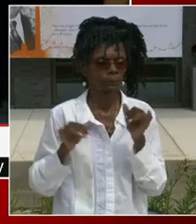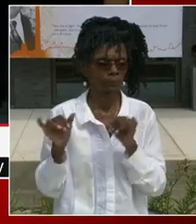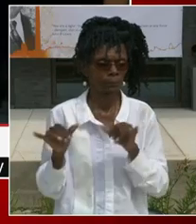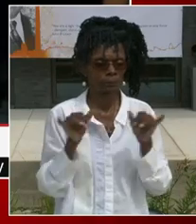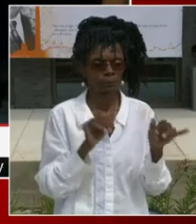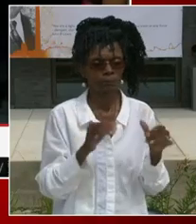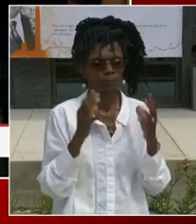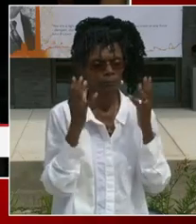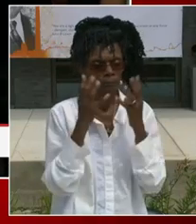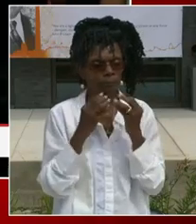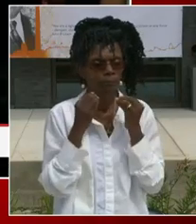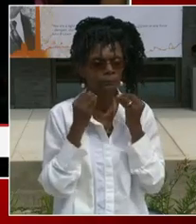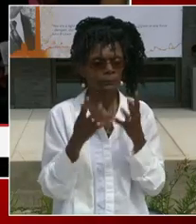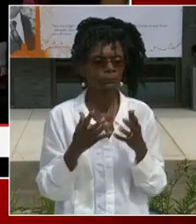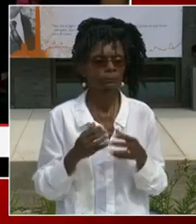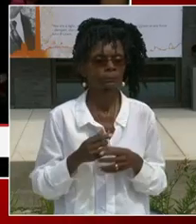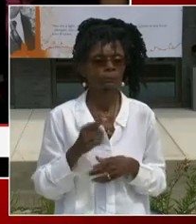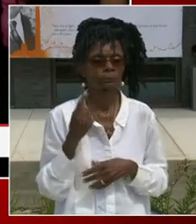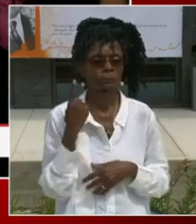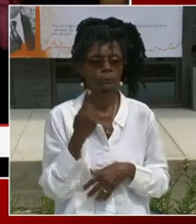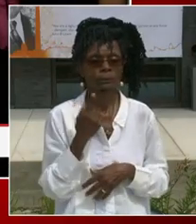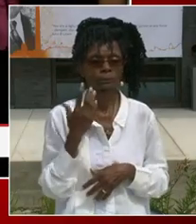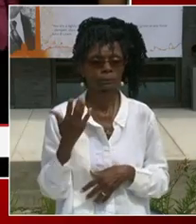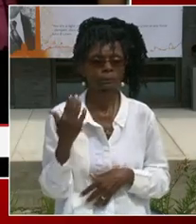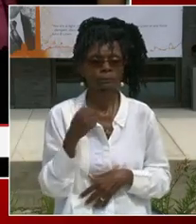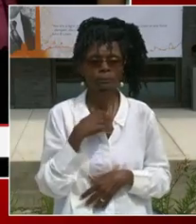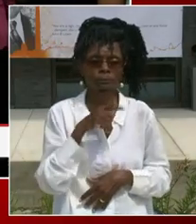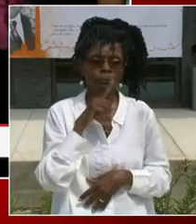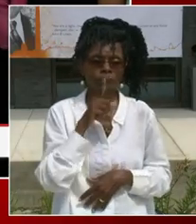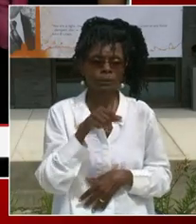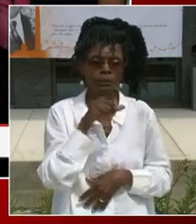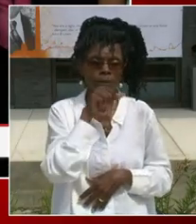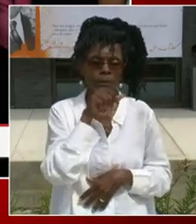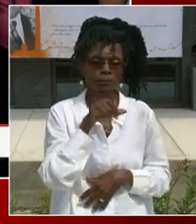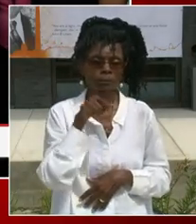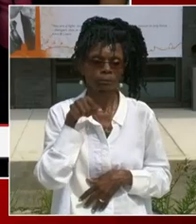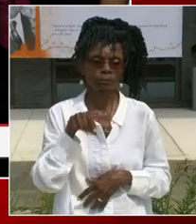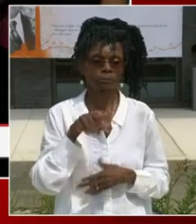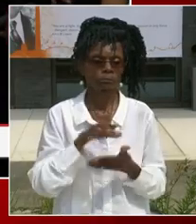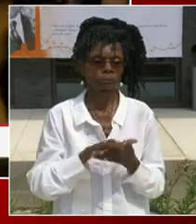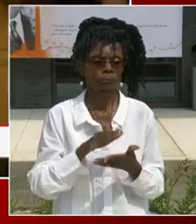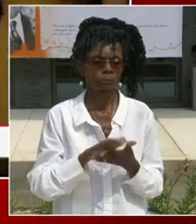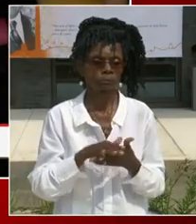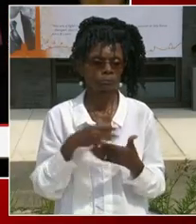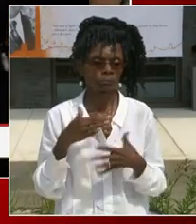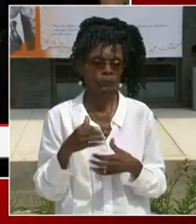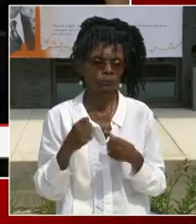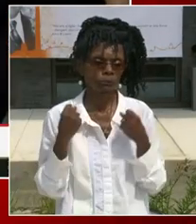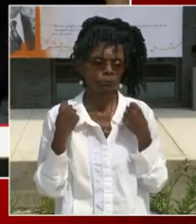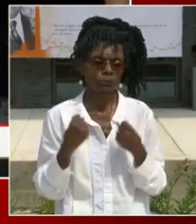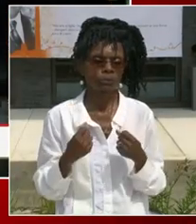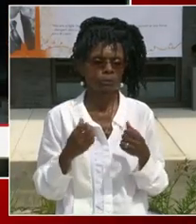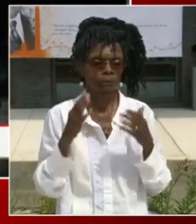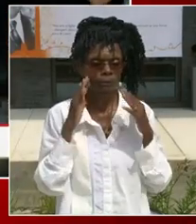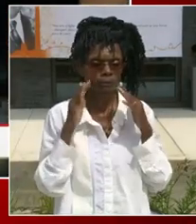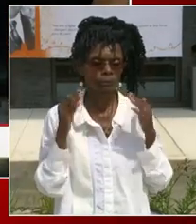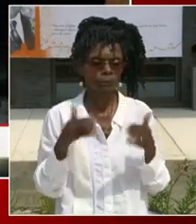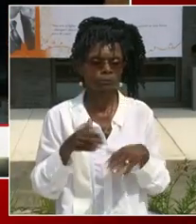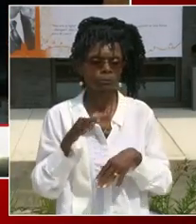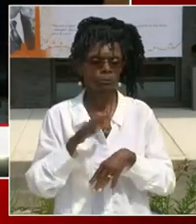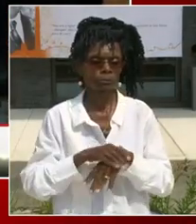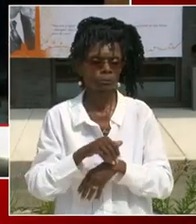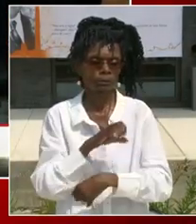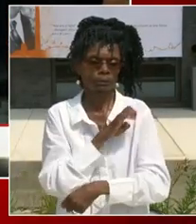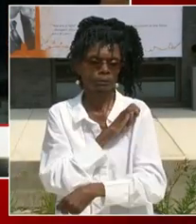about most is the environmental thought that went into this building. This is one of our first fully environmental buildings that are